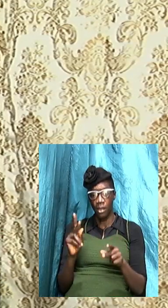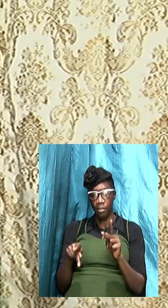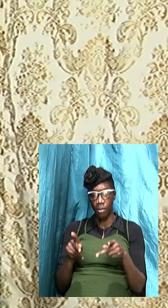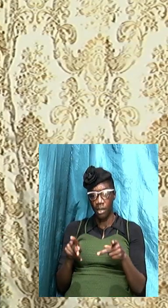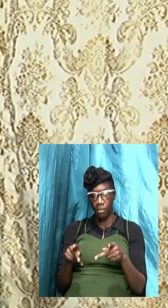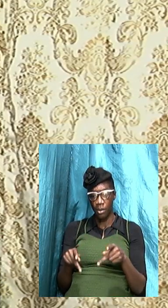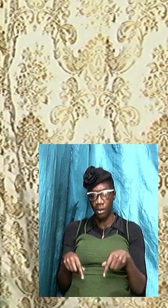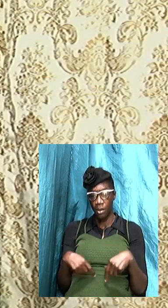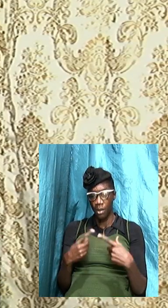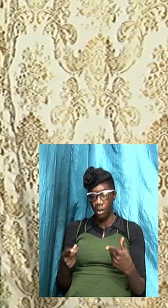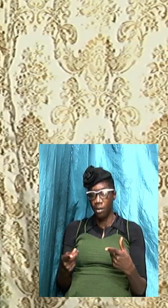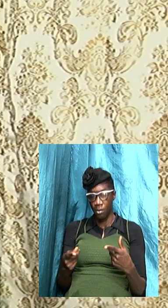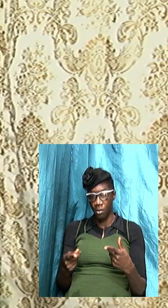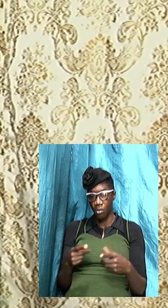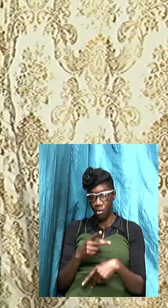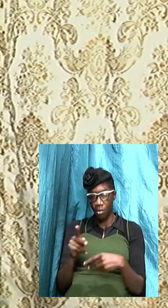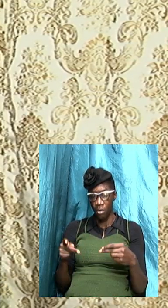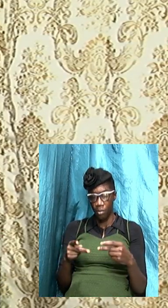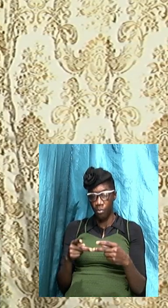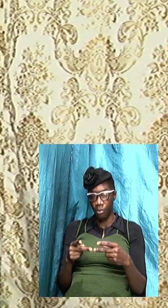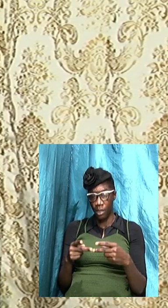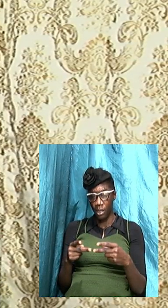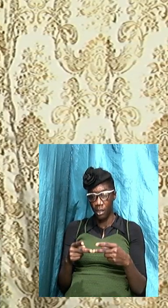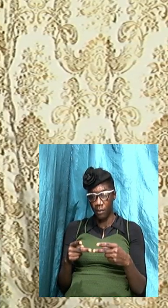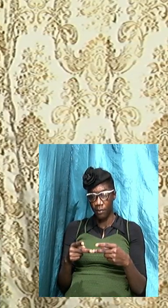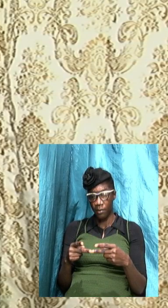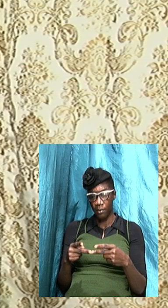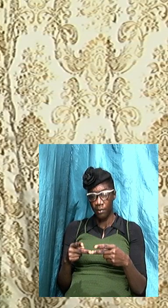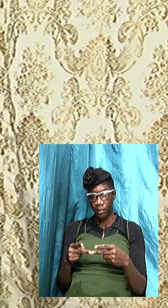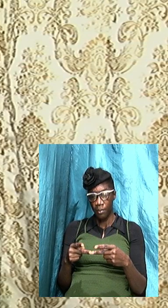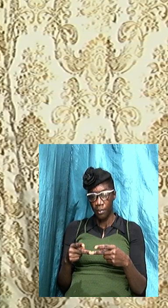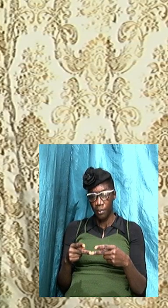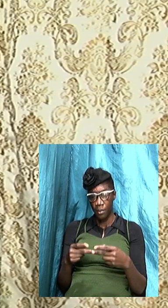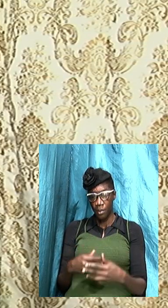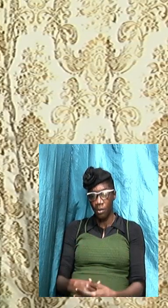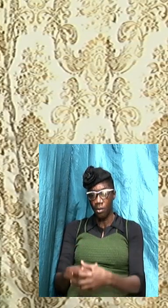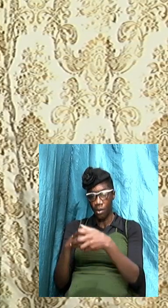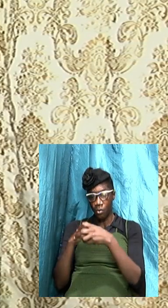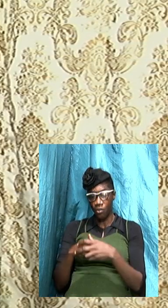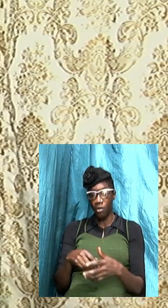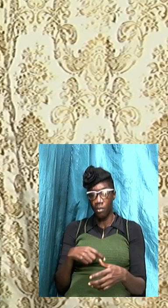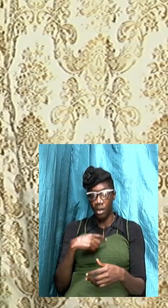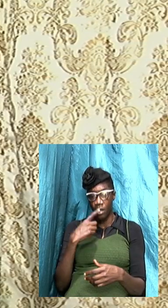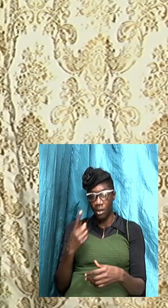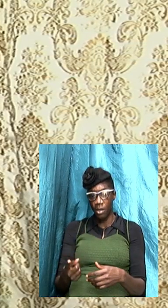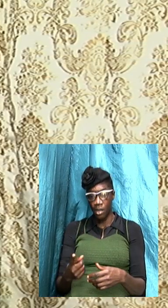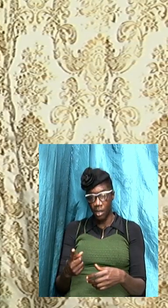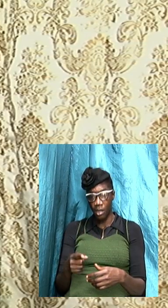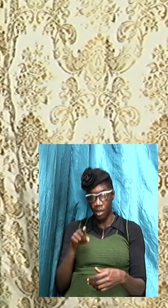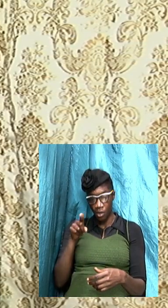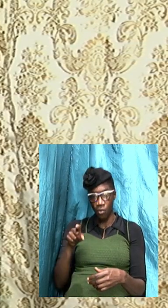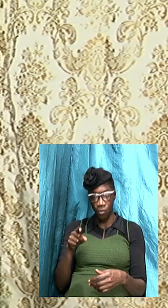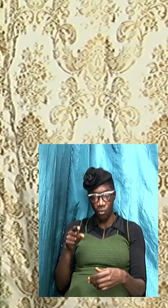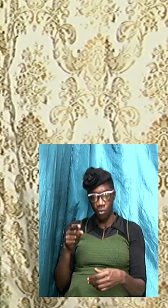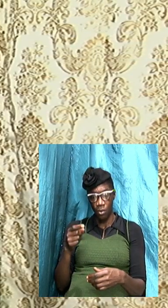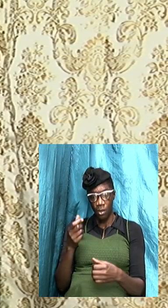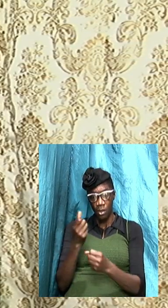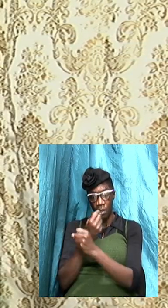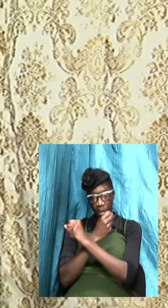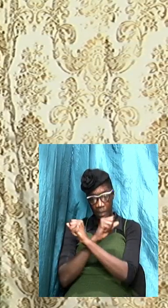to a place that people worship and they are told mighty God they are told that look here you are safe